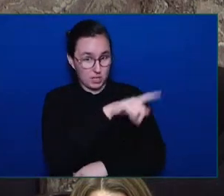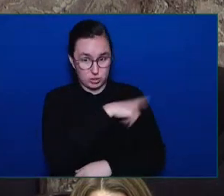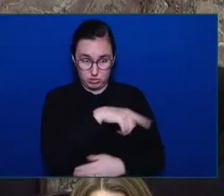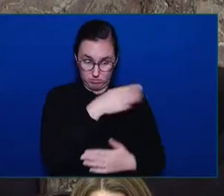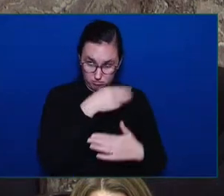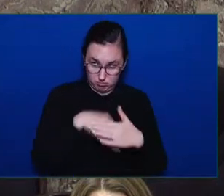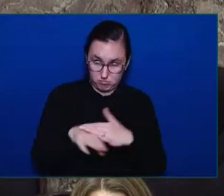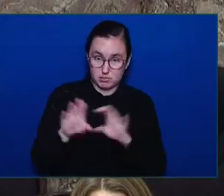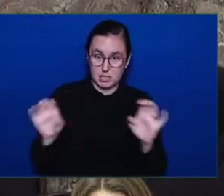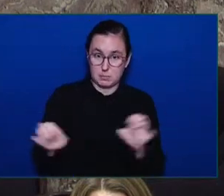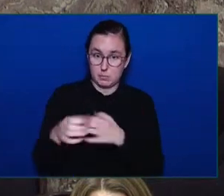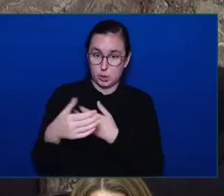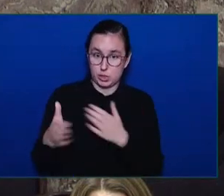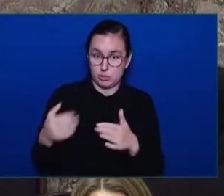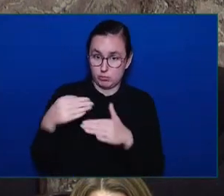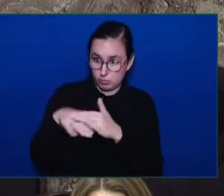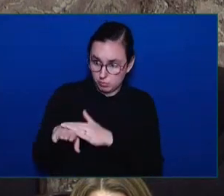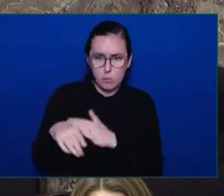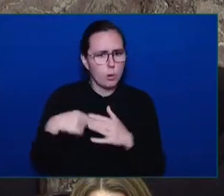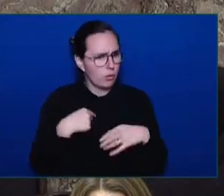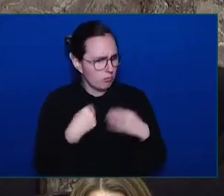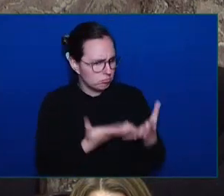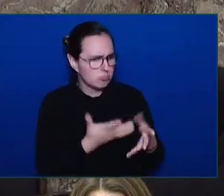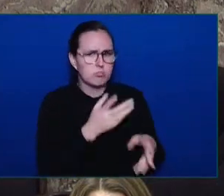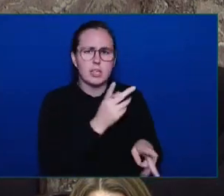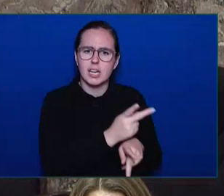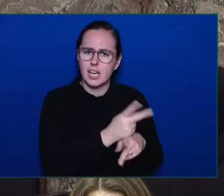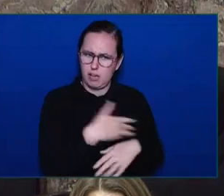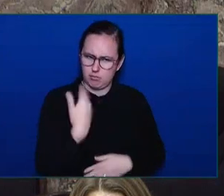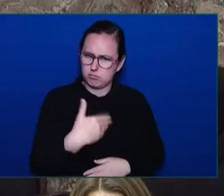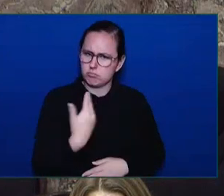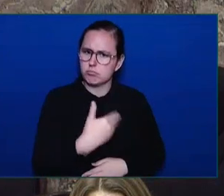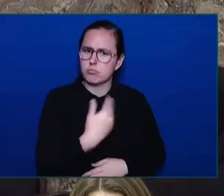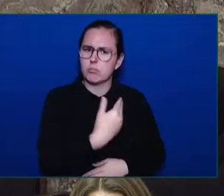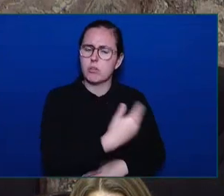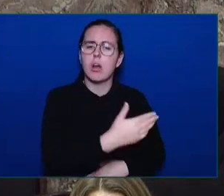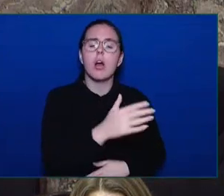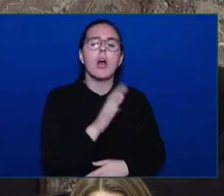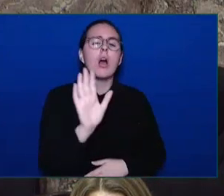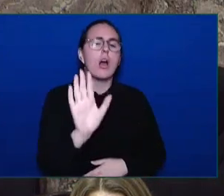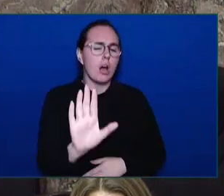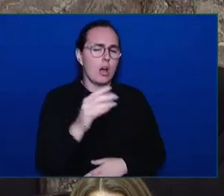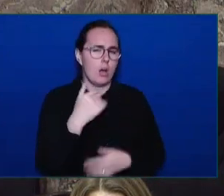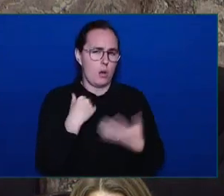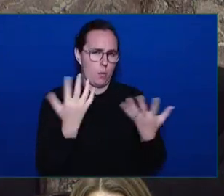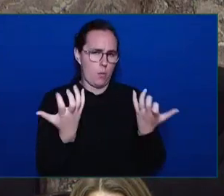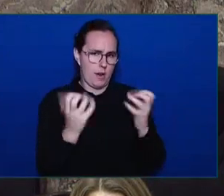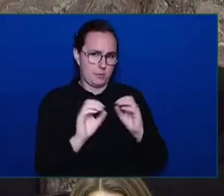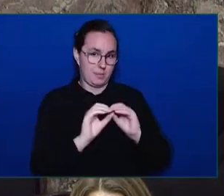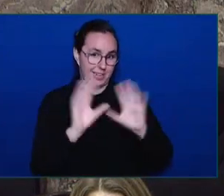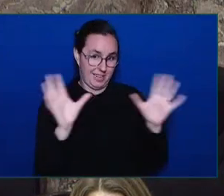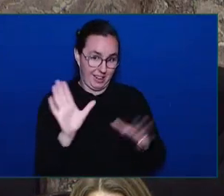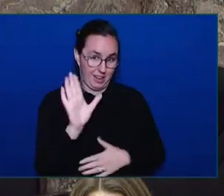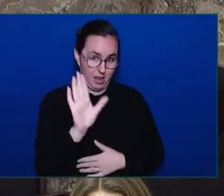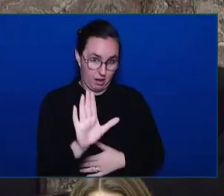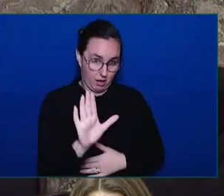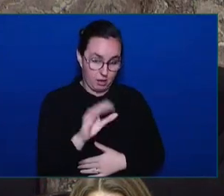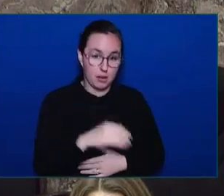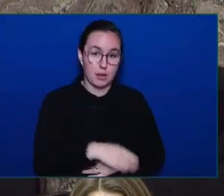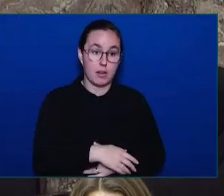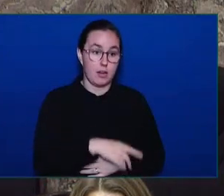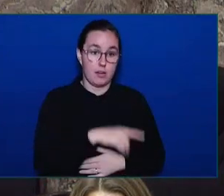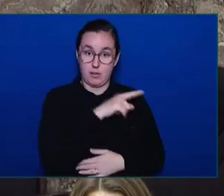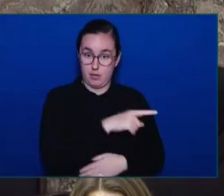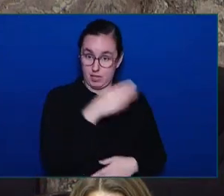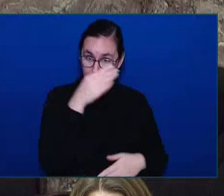on a regular basis. I want to make that very clear to everybody. When people need to go to an emergency room, they will get